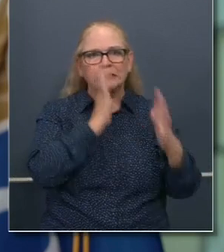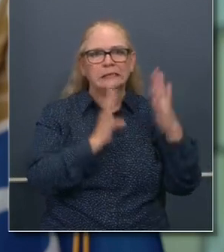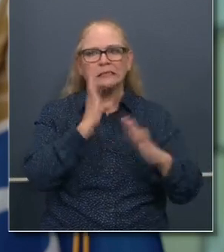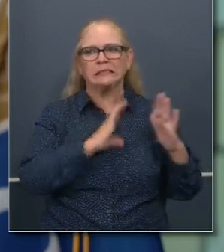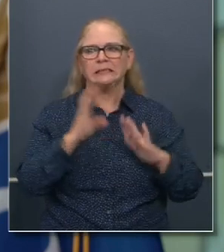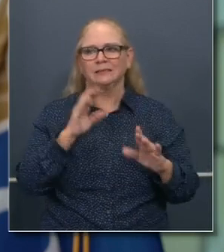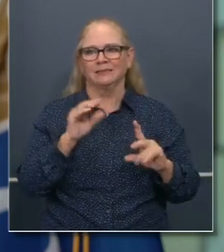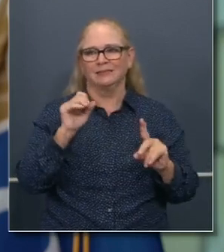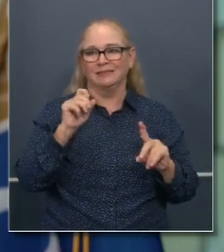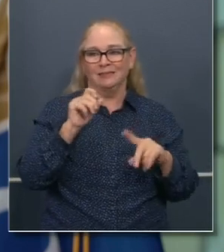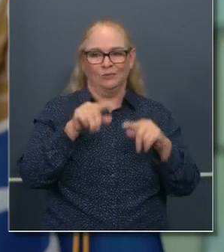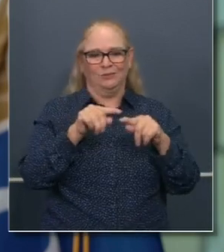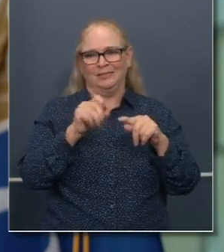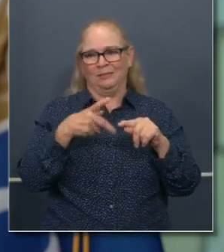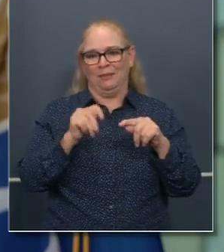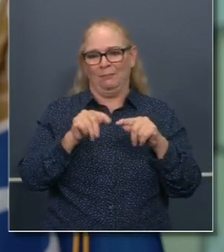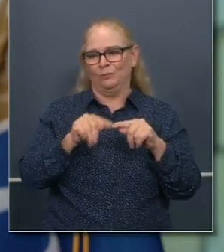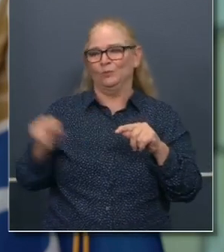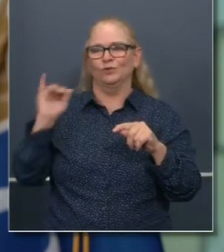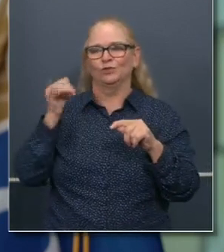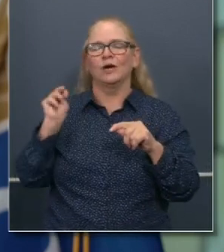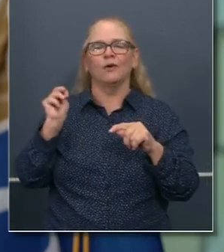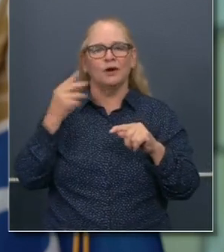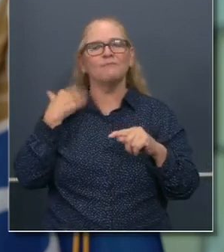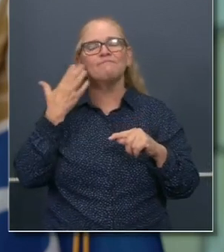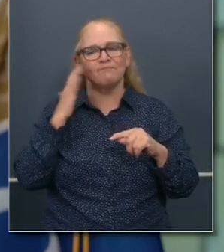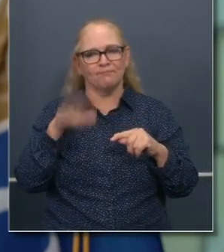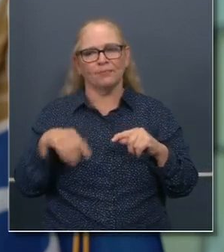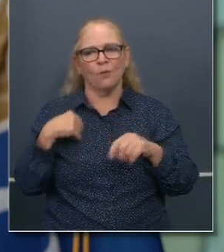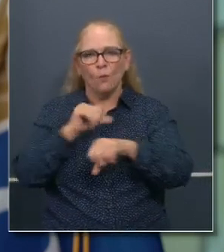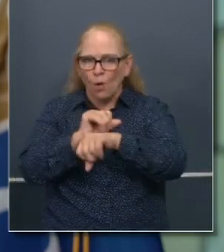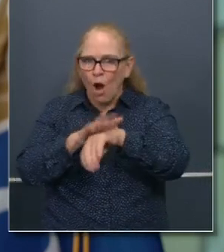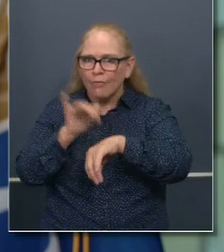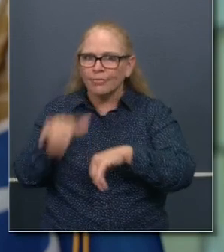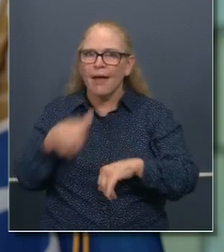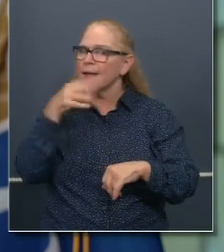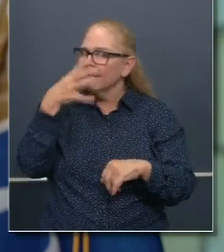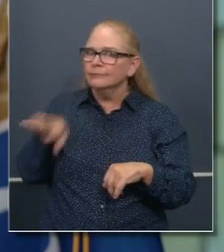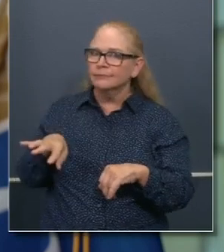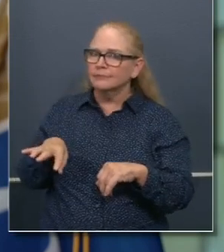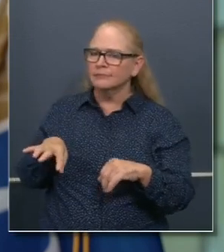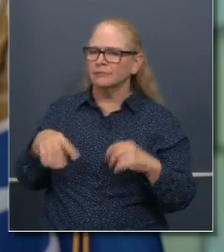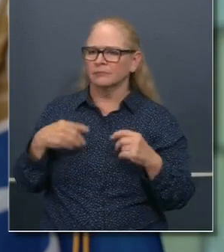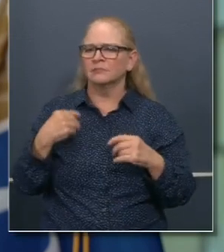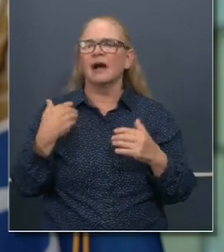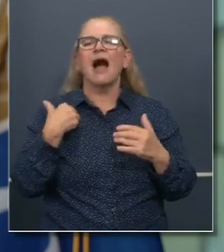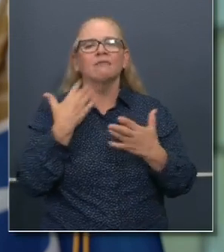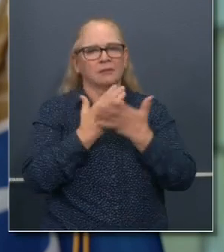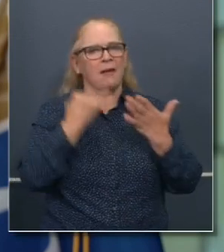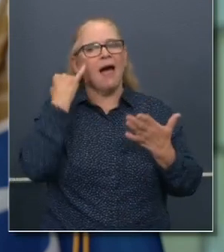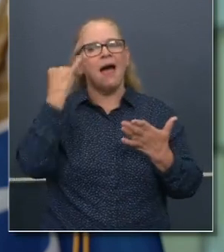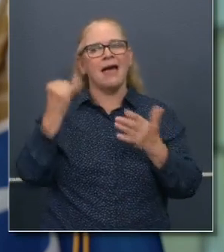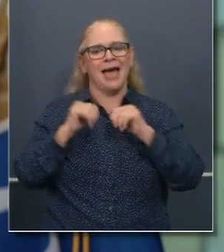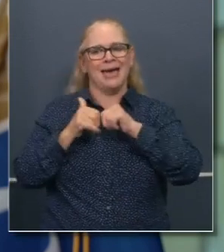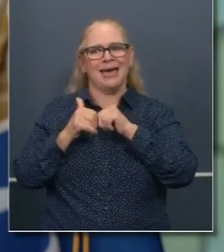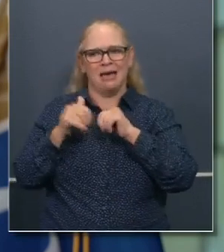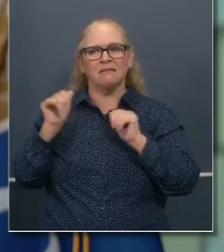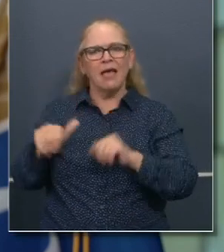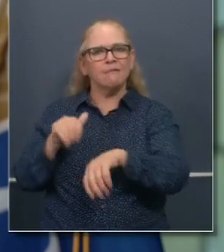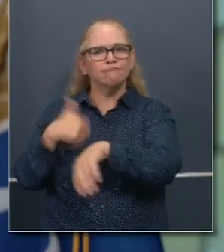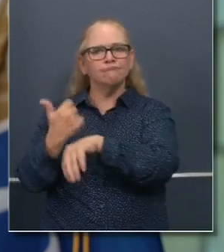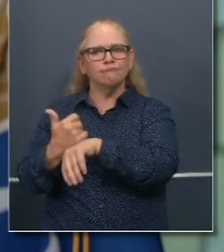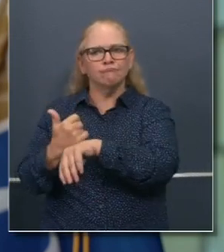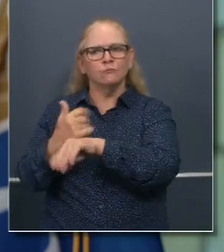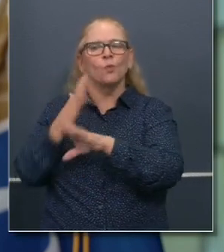1st. So we are working through that, uh, and we have a pathway, but we believe to put something in place, uh, that would